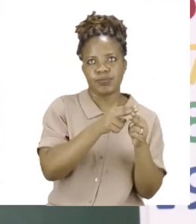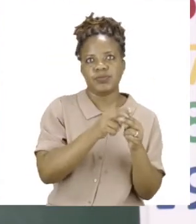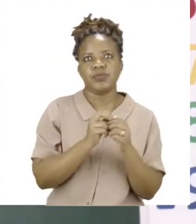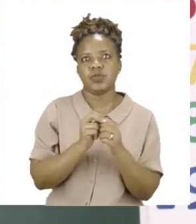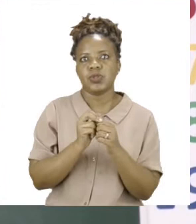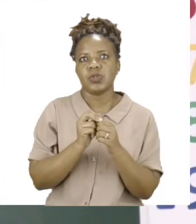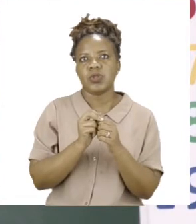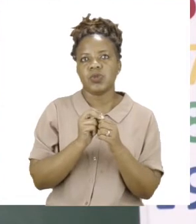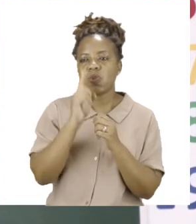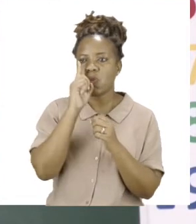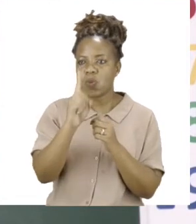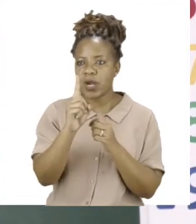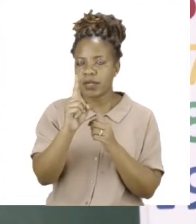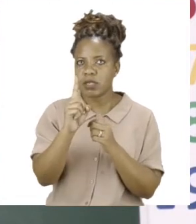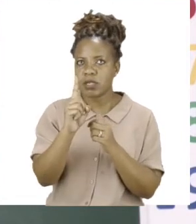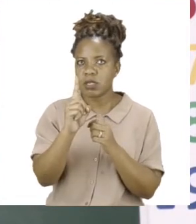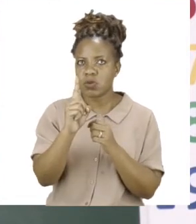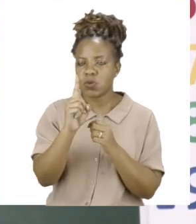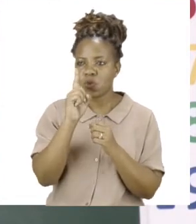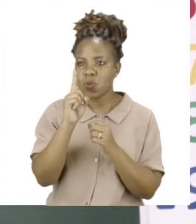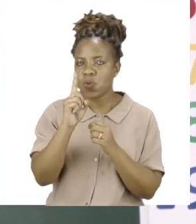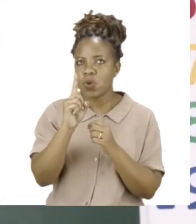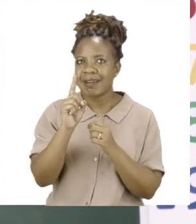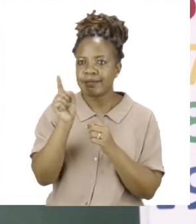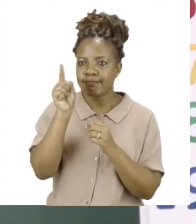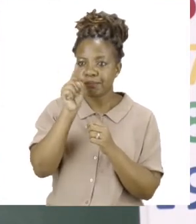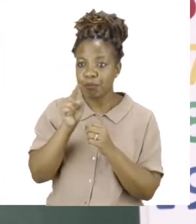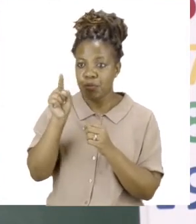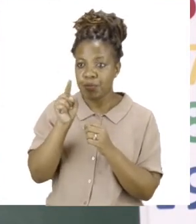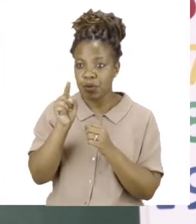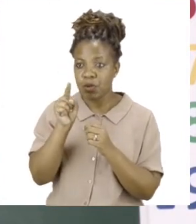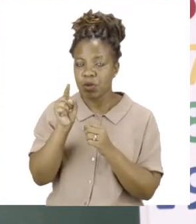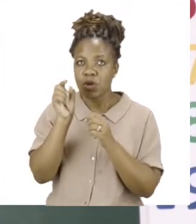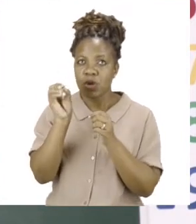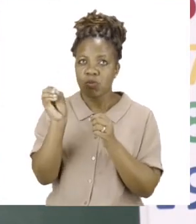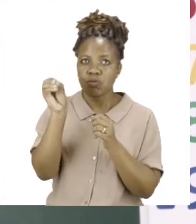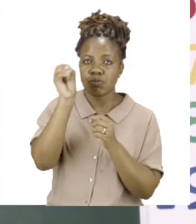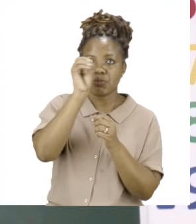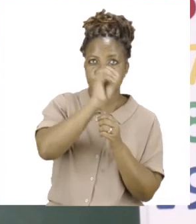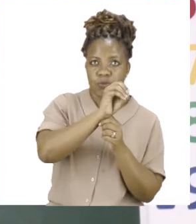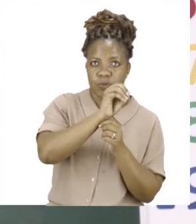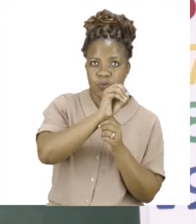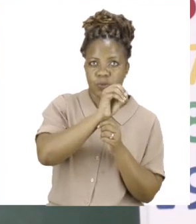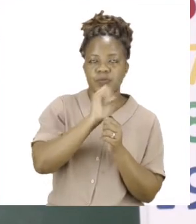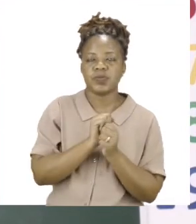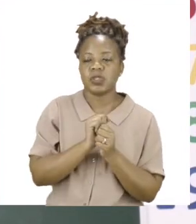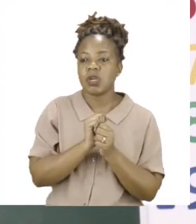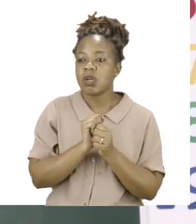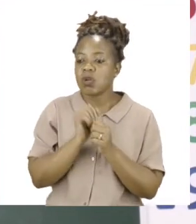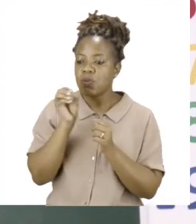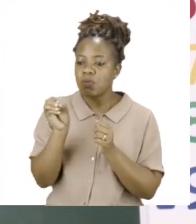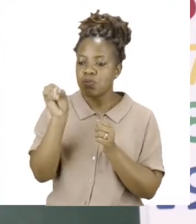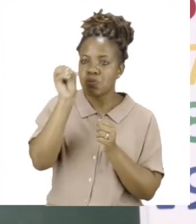to ask this block for one of its dots. And then after that, we are going to